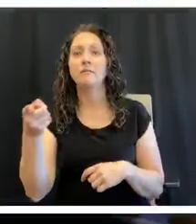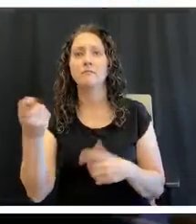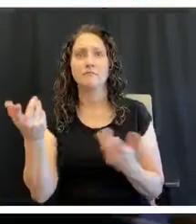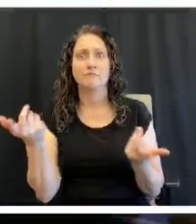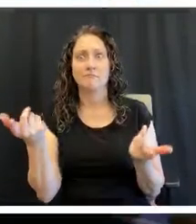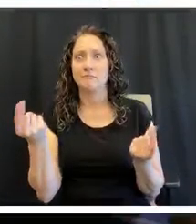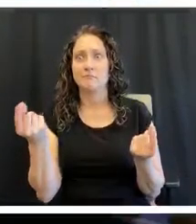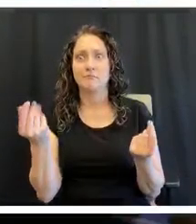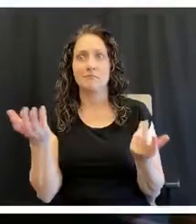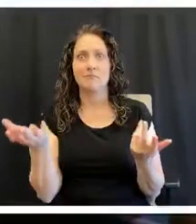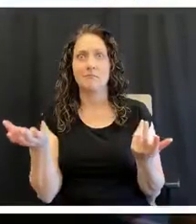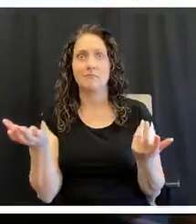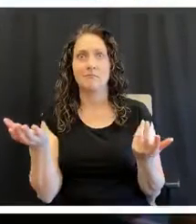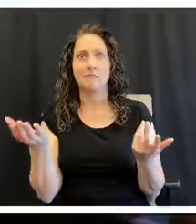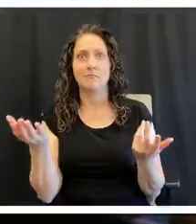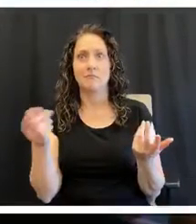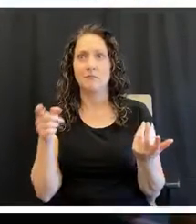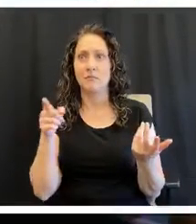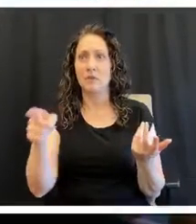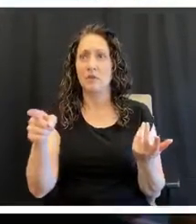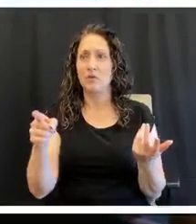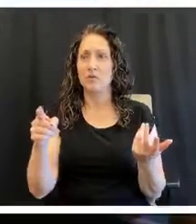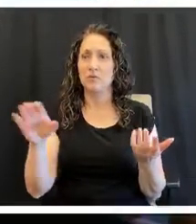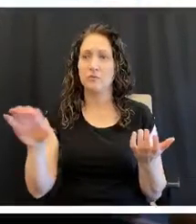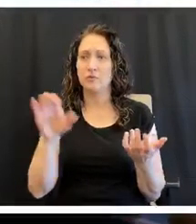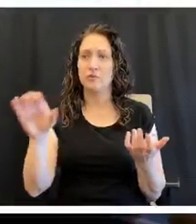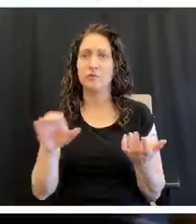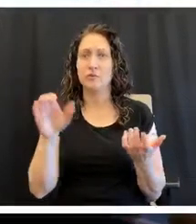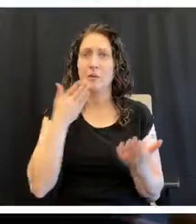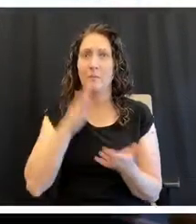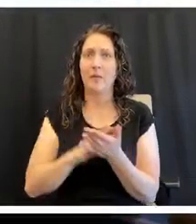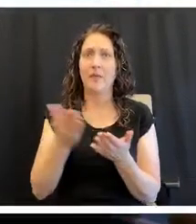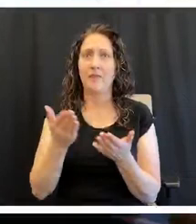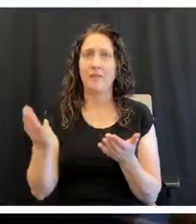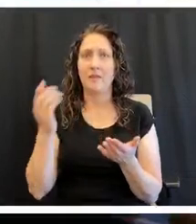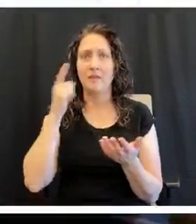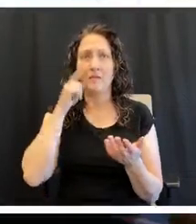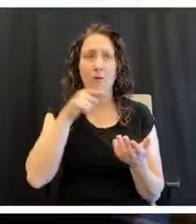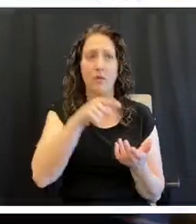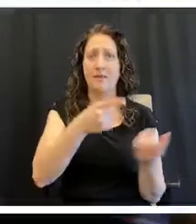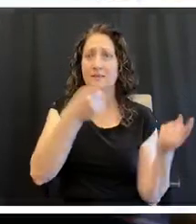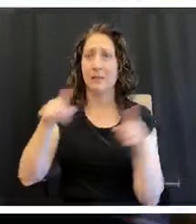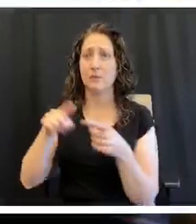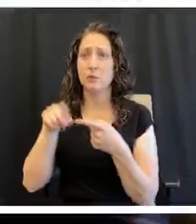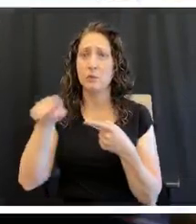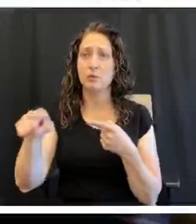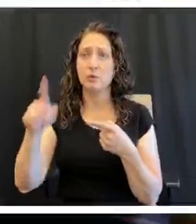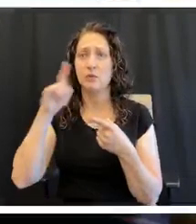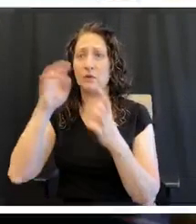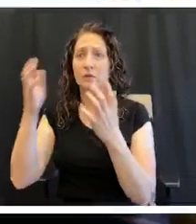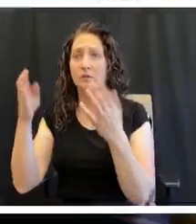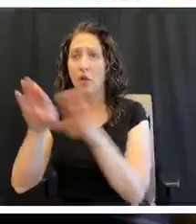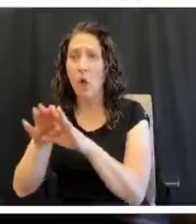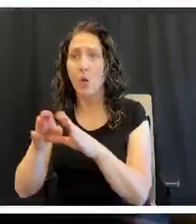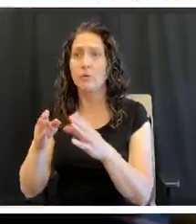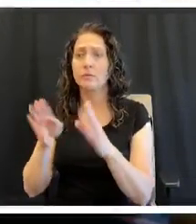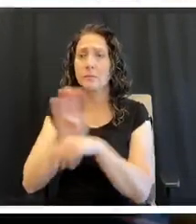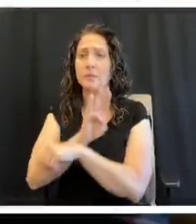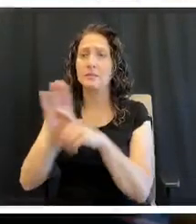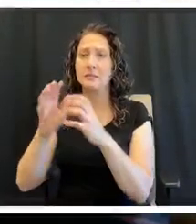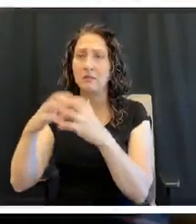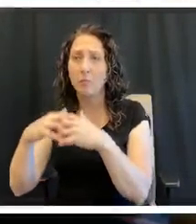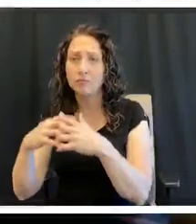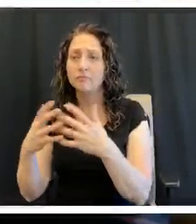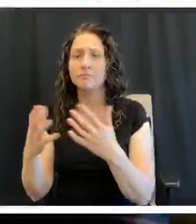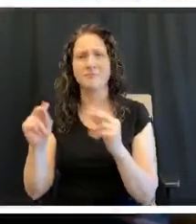to deserve what's all going on. They couldn't control it or anything. And they still have families to feed, mouths